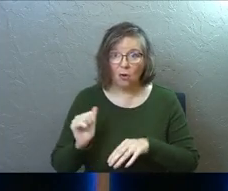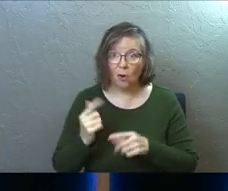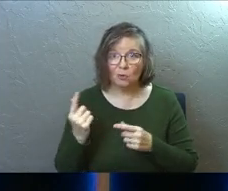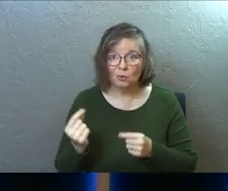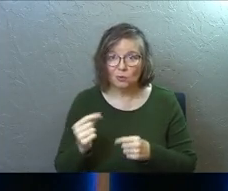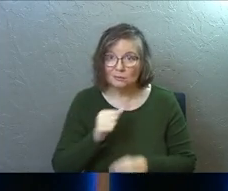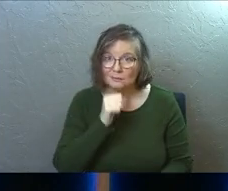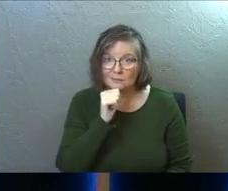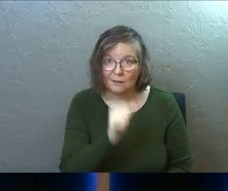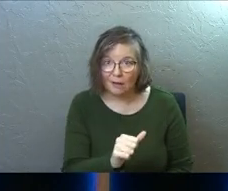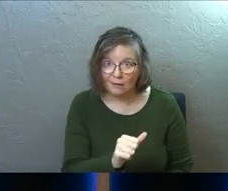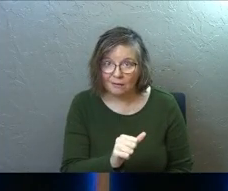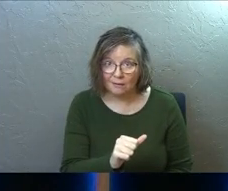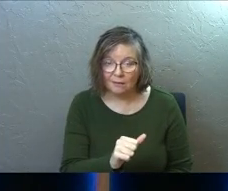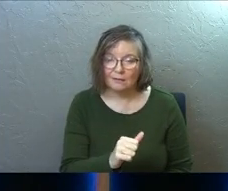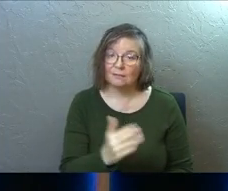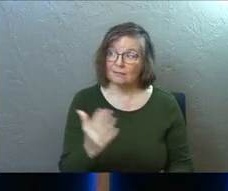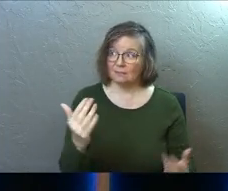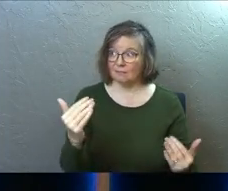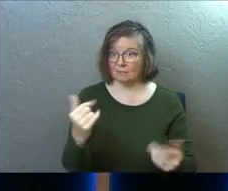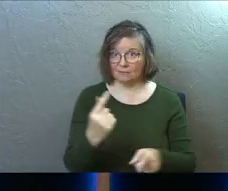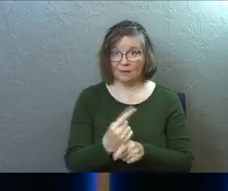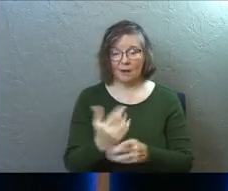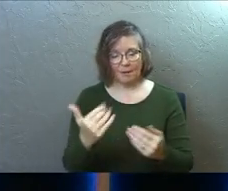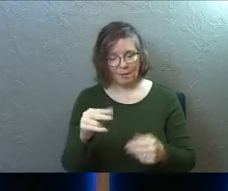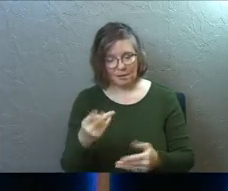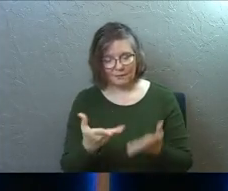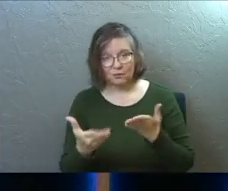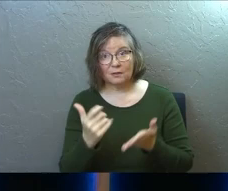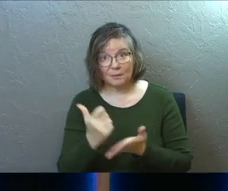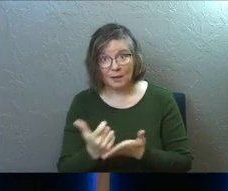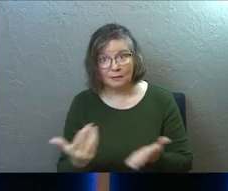to do. Amen? Come on, second service. I'm going to.